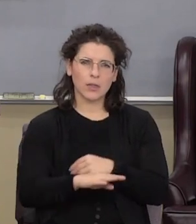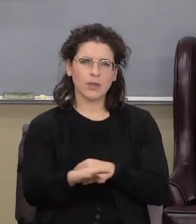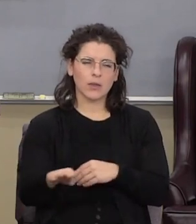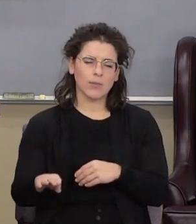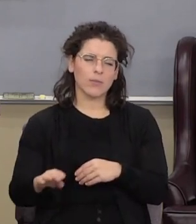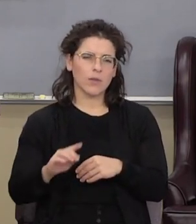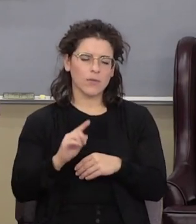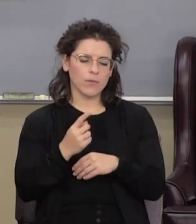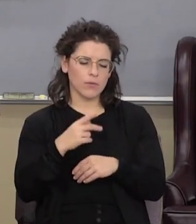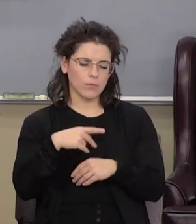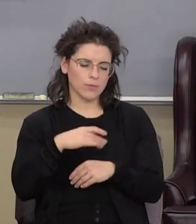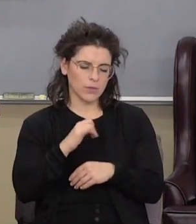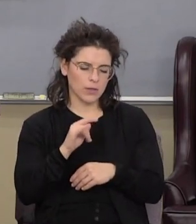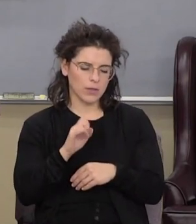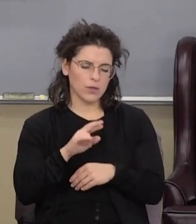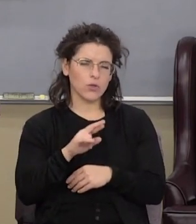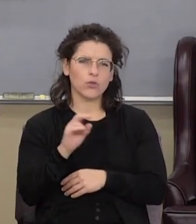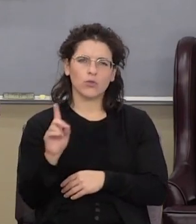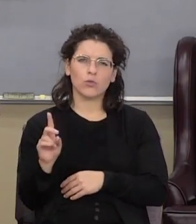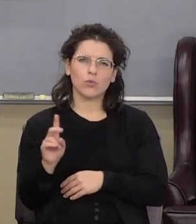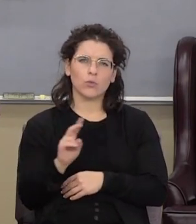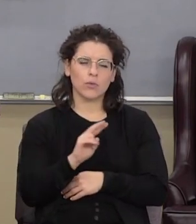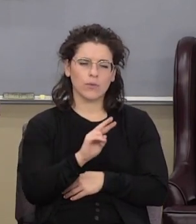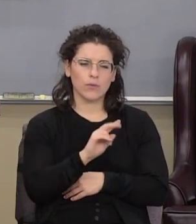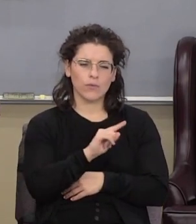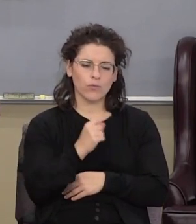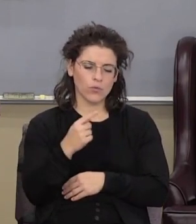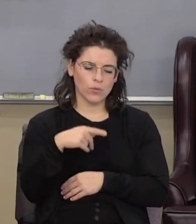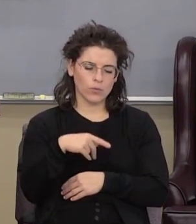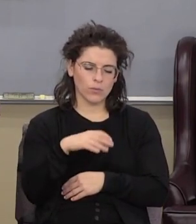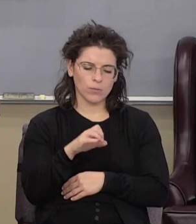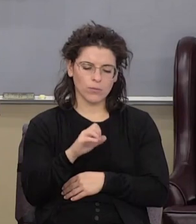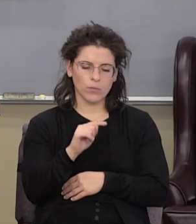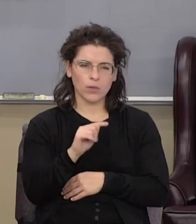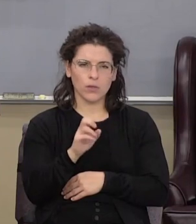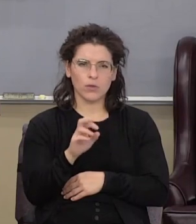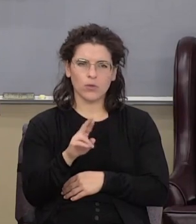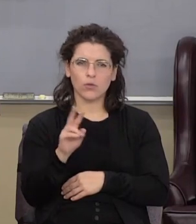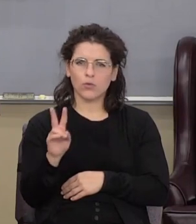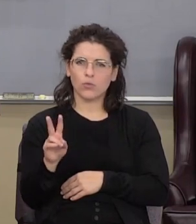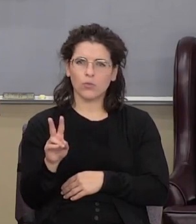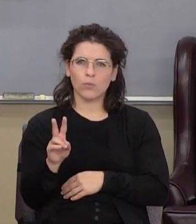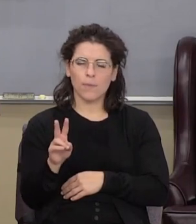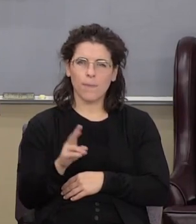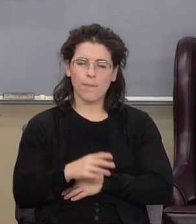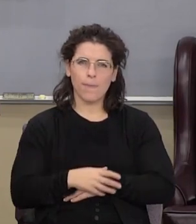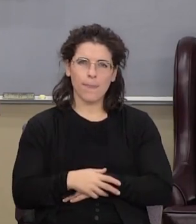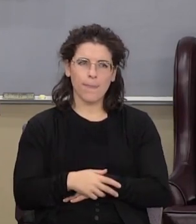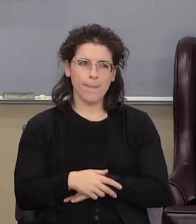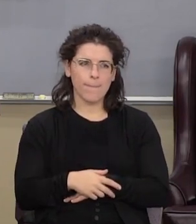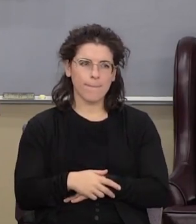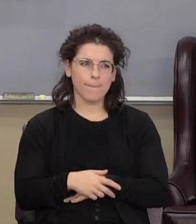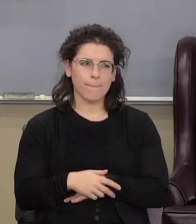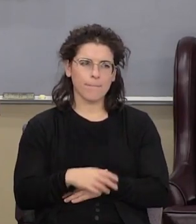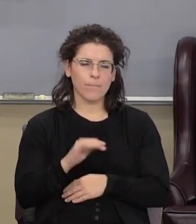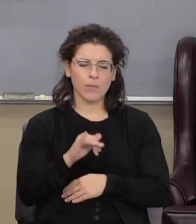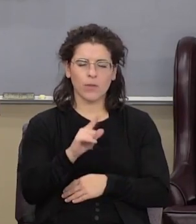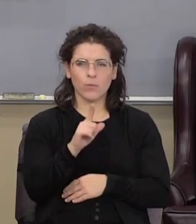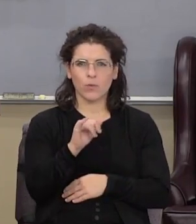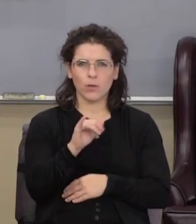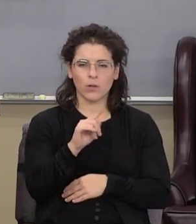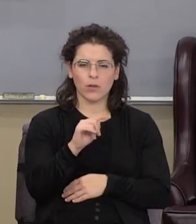1st Peter chapter 2 that's what the little flock that Peter ministered to is identified as